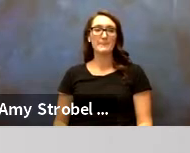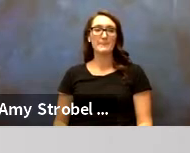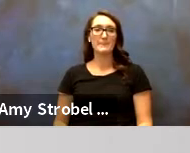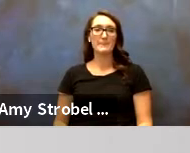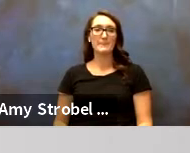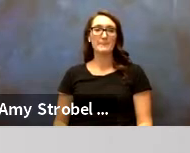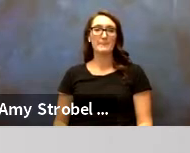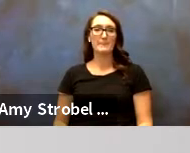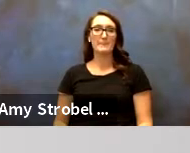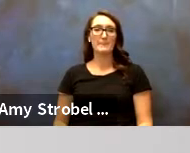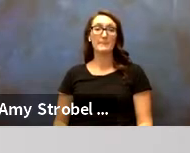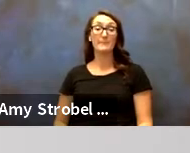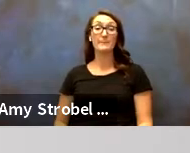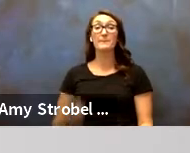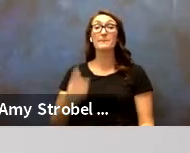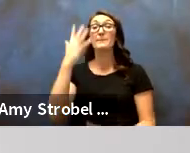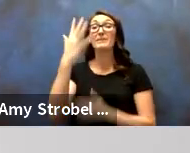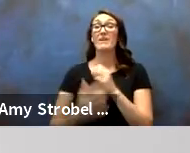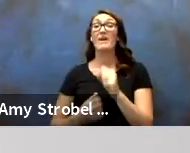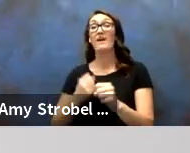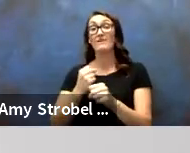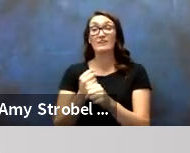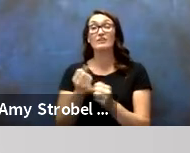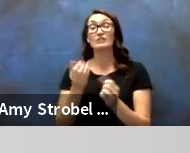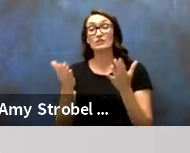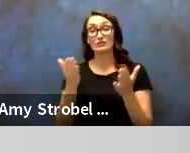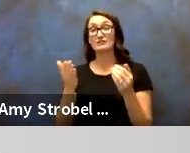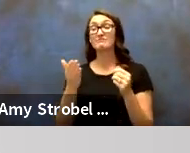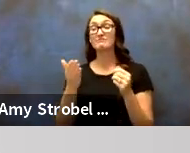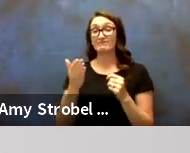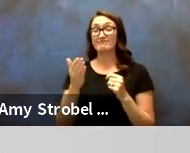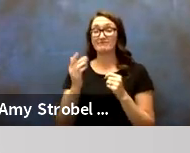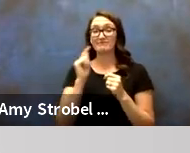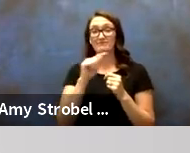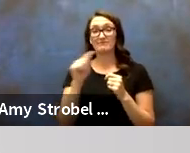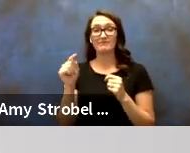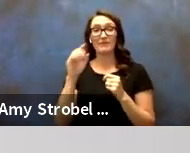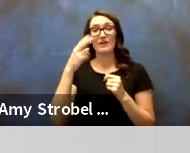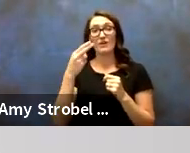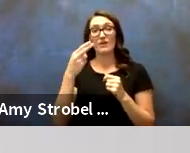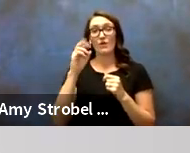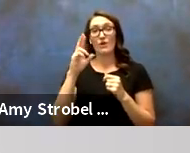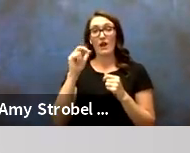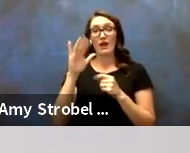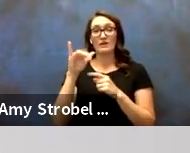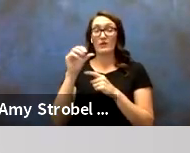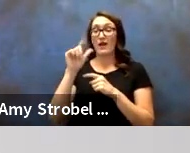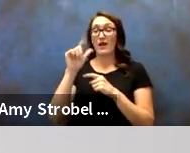For the 5 years of service award recipients, have Horacio Alaniz,